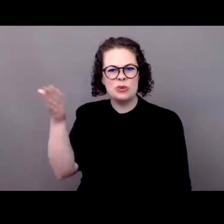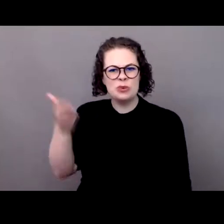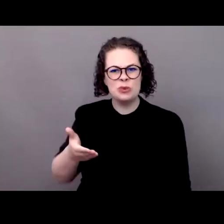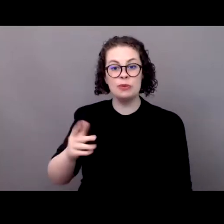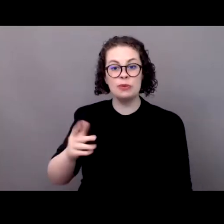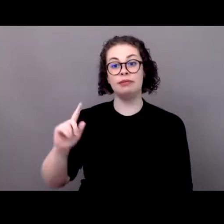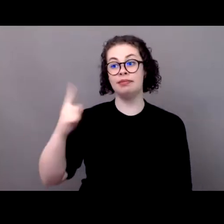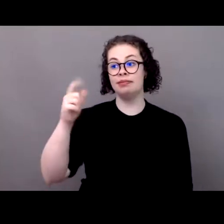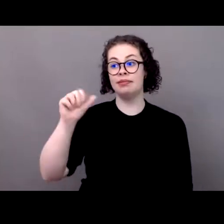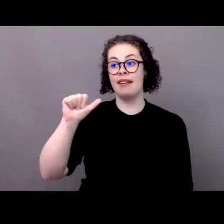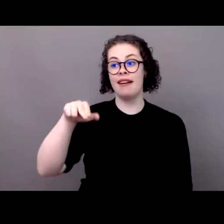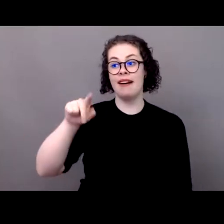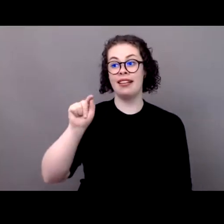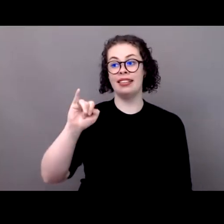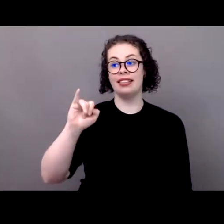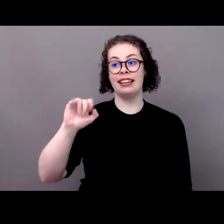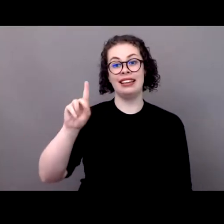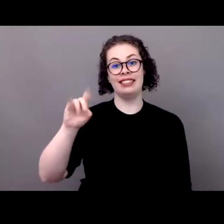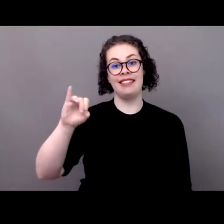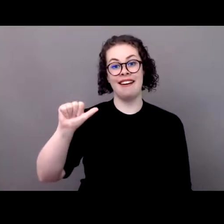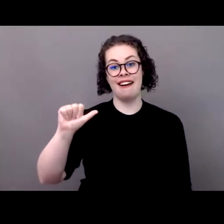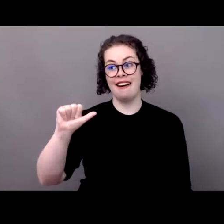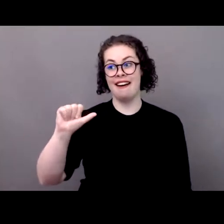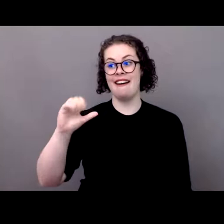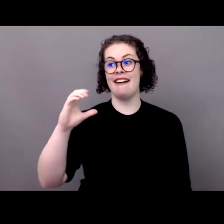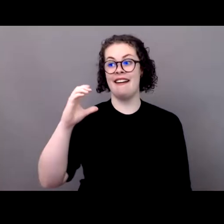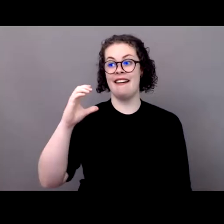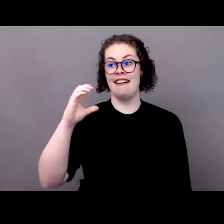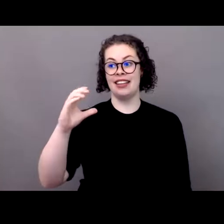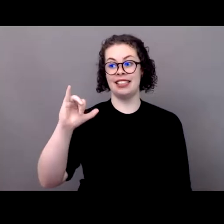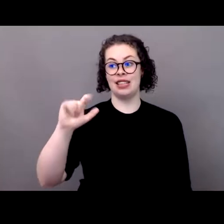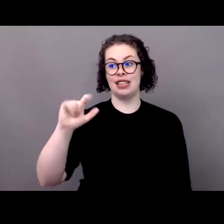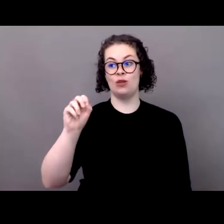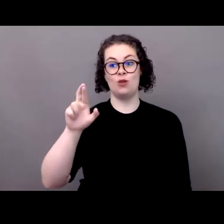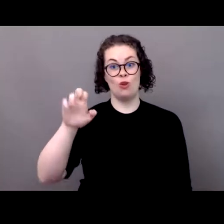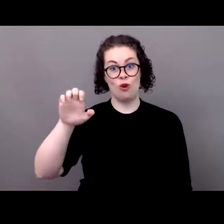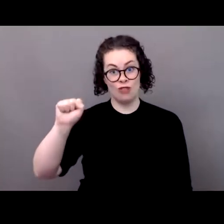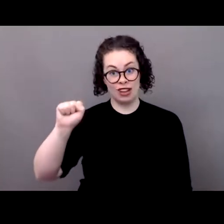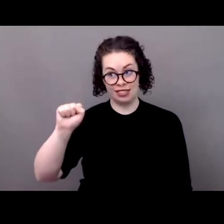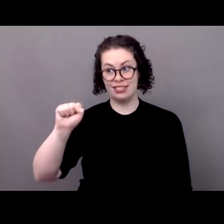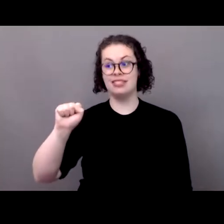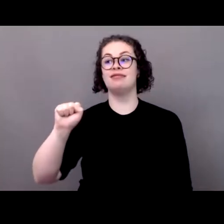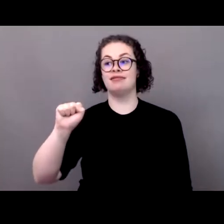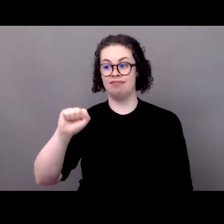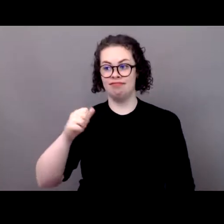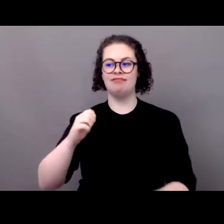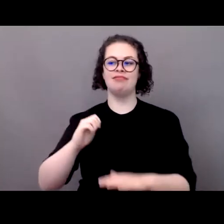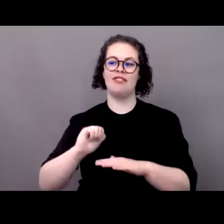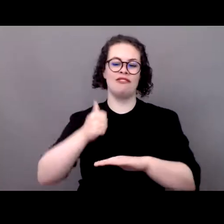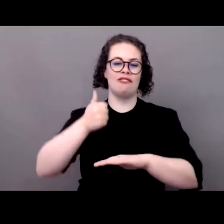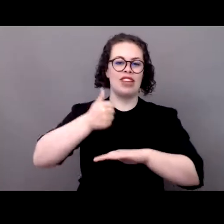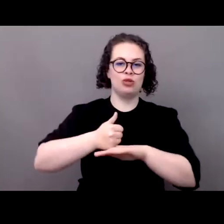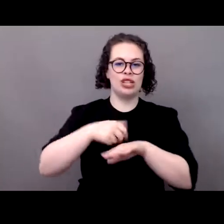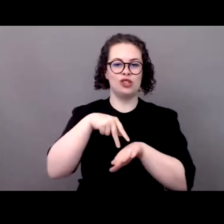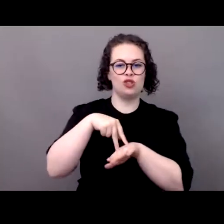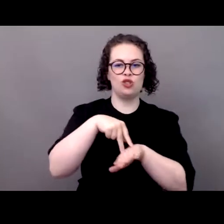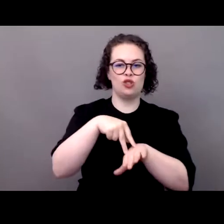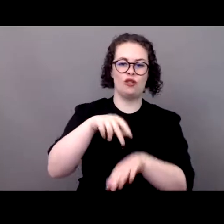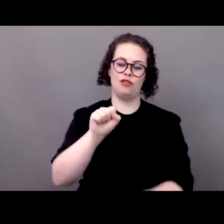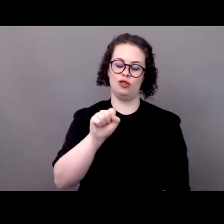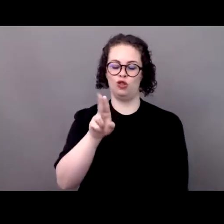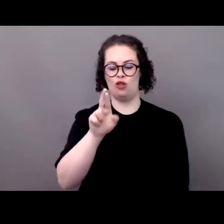Sitoris, who is the spokesperson and lobbying manager at Surf Rider Foundation Europe. Bonjour. Good morning.